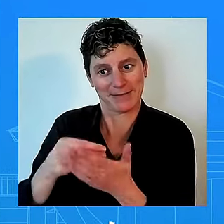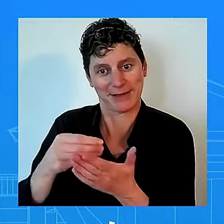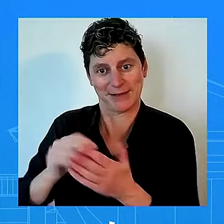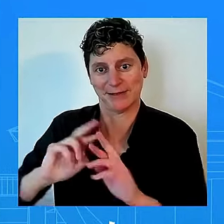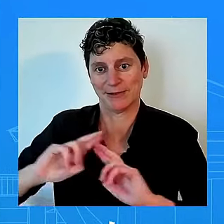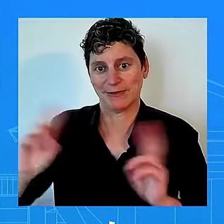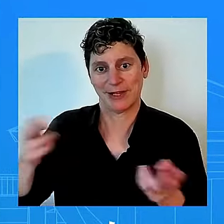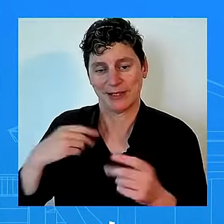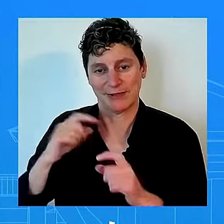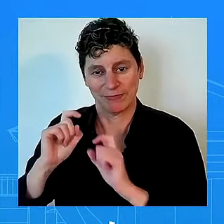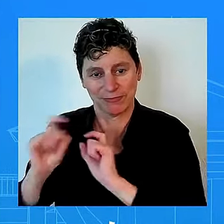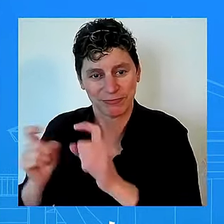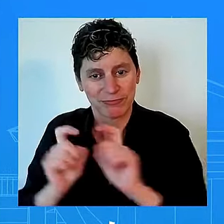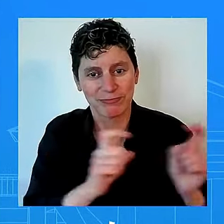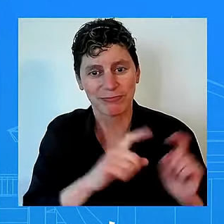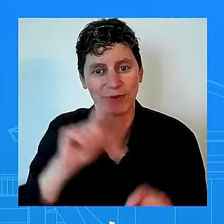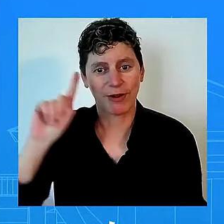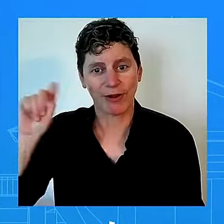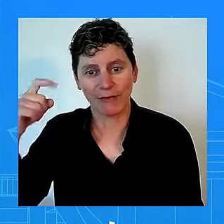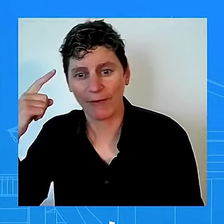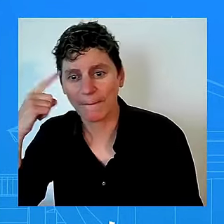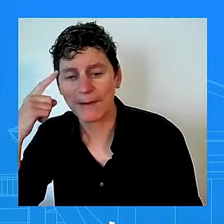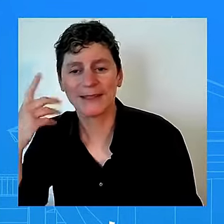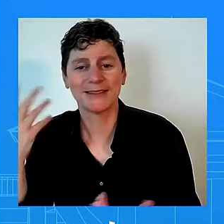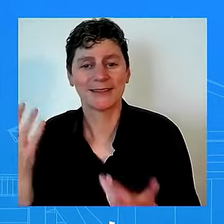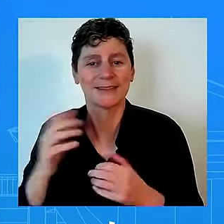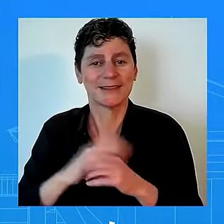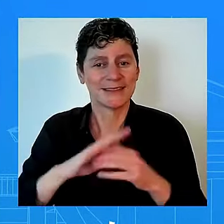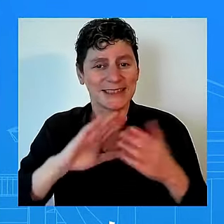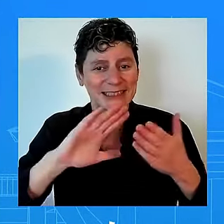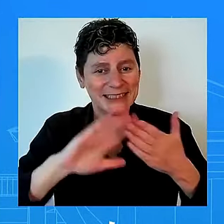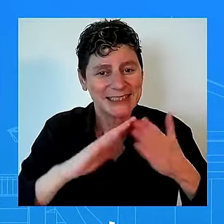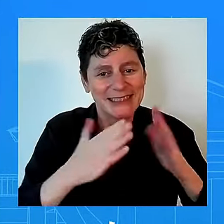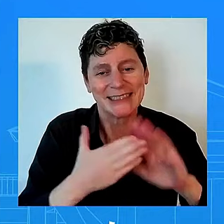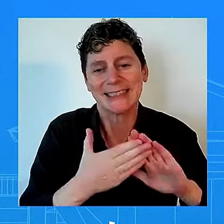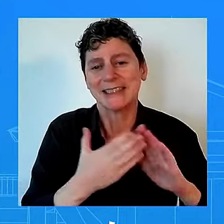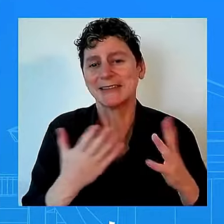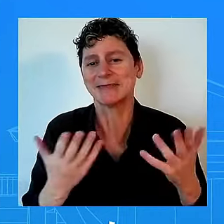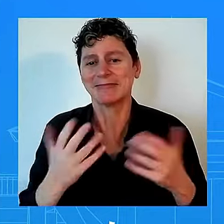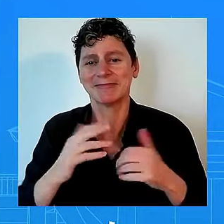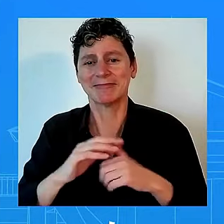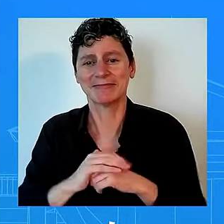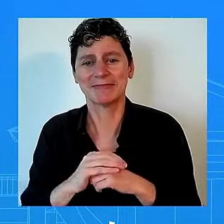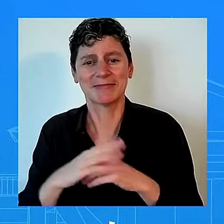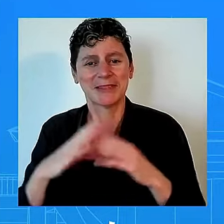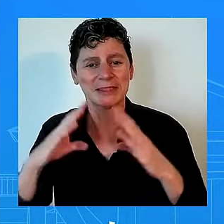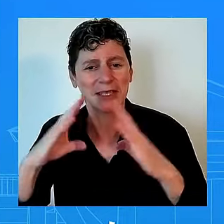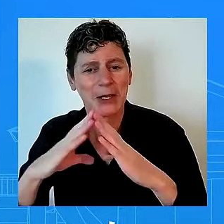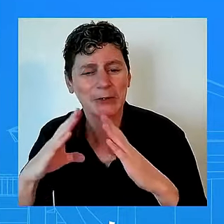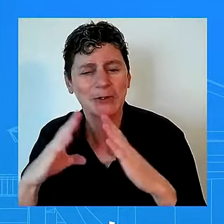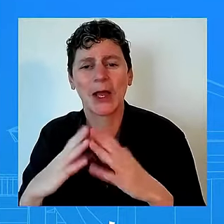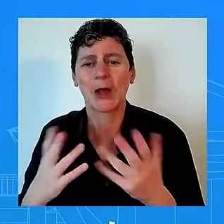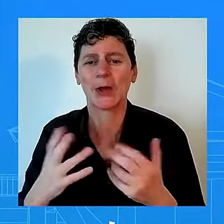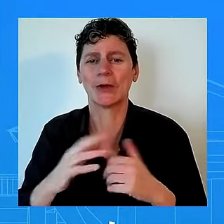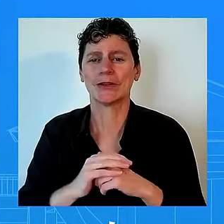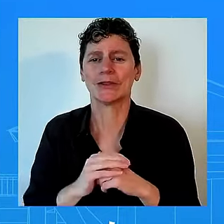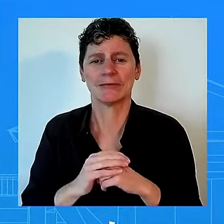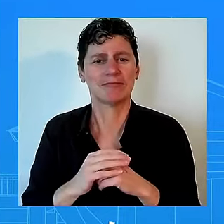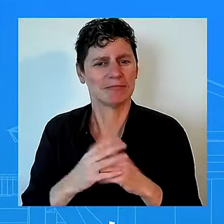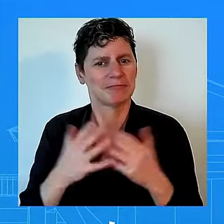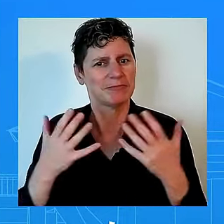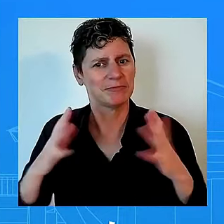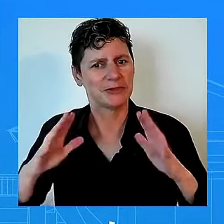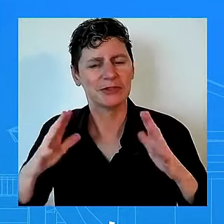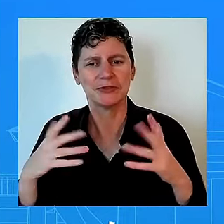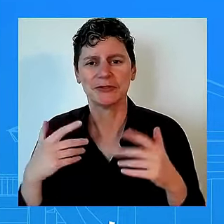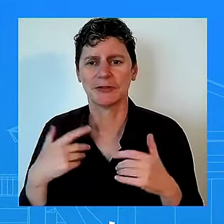and so we've done that we'll we want to continue to help but we also need congress to get involved and that's why